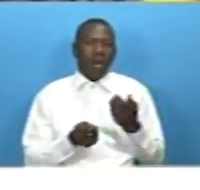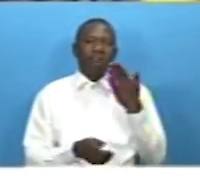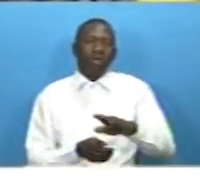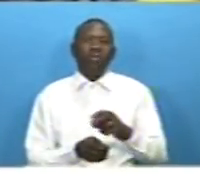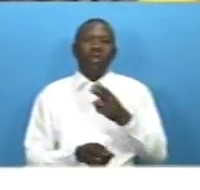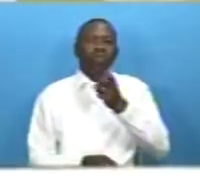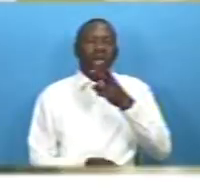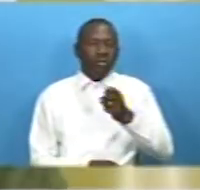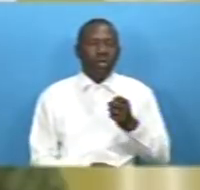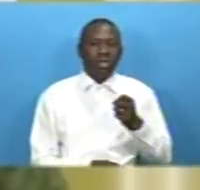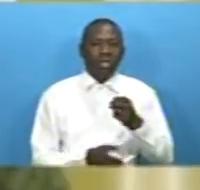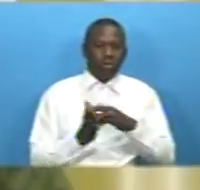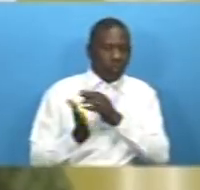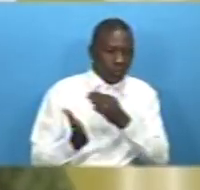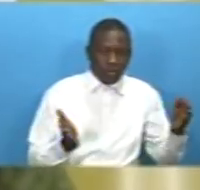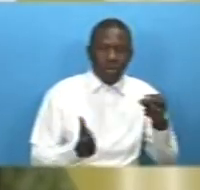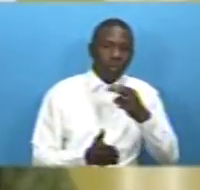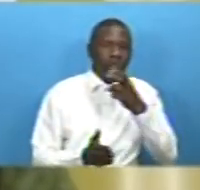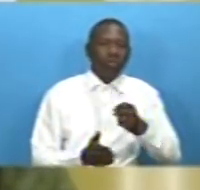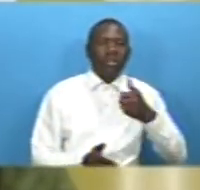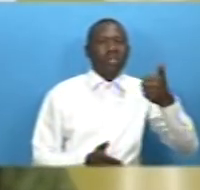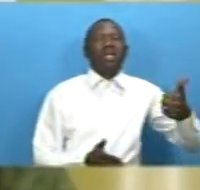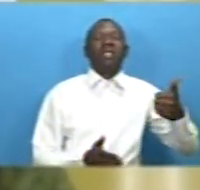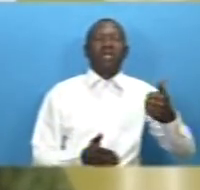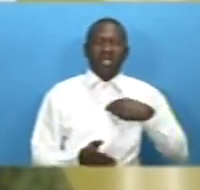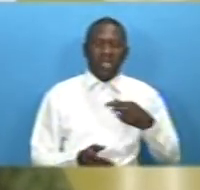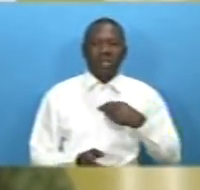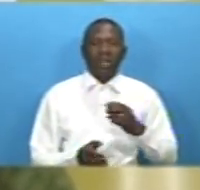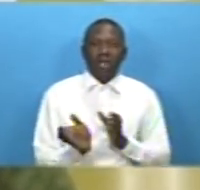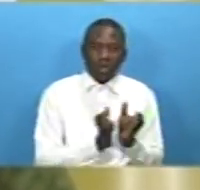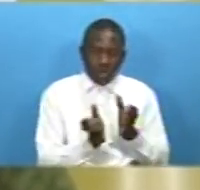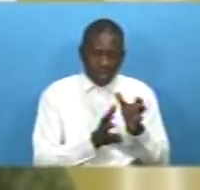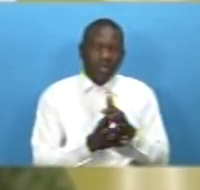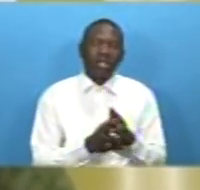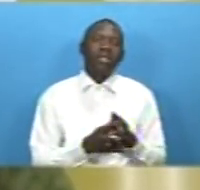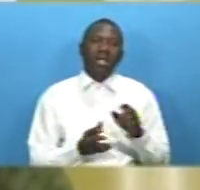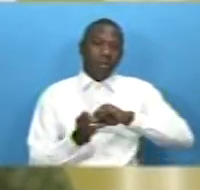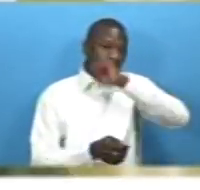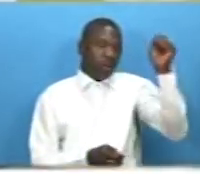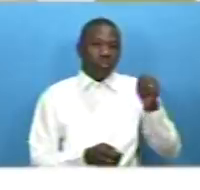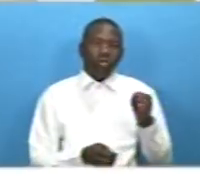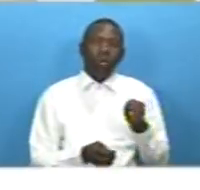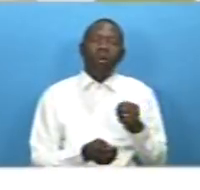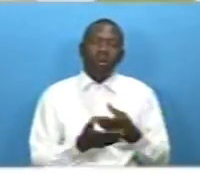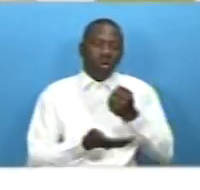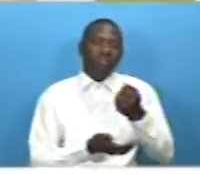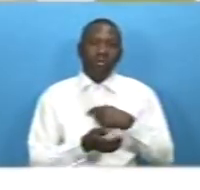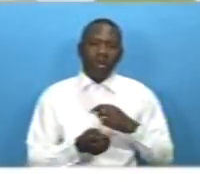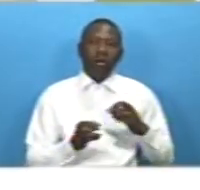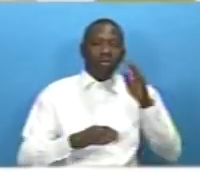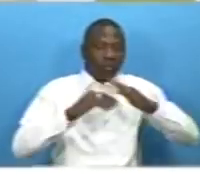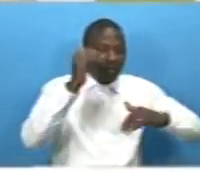2026 that incorporates issuing a diaspora bond for infrastructure financing guest speakers